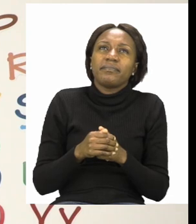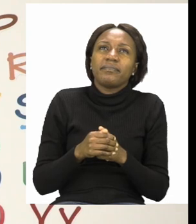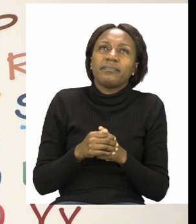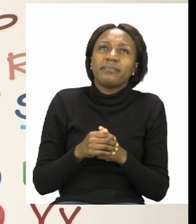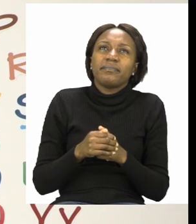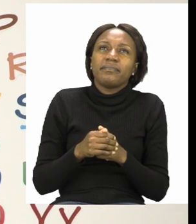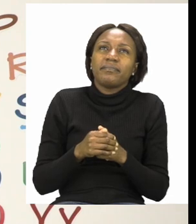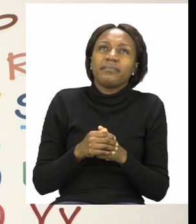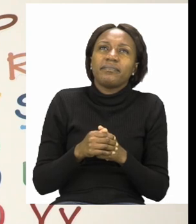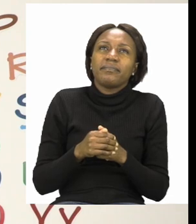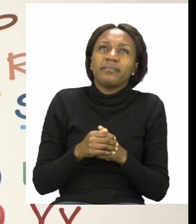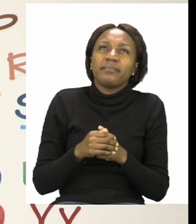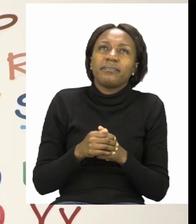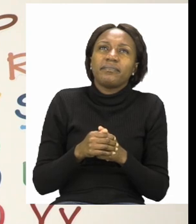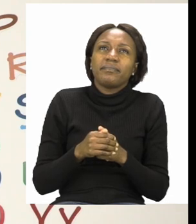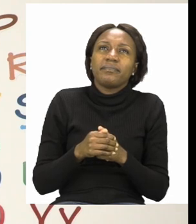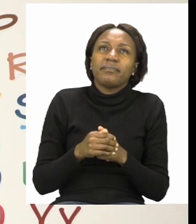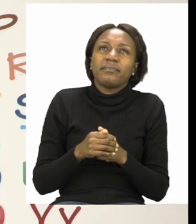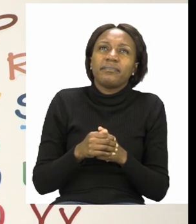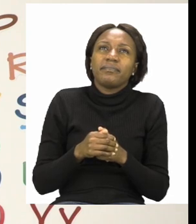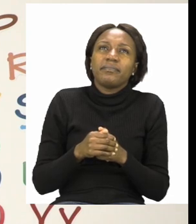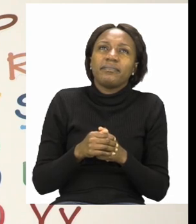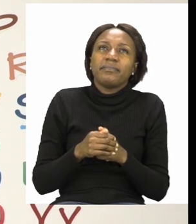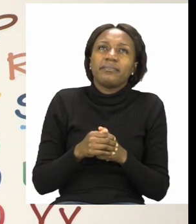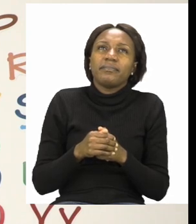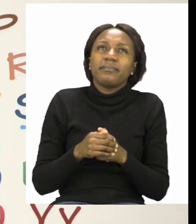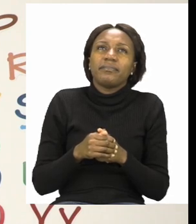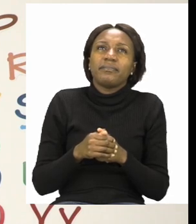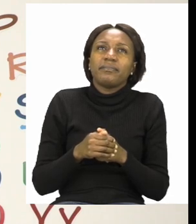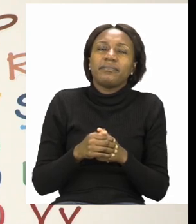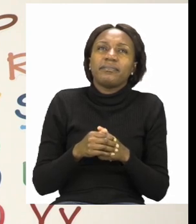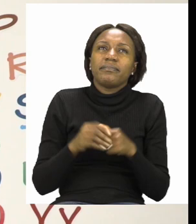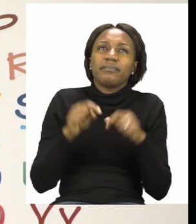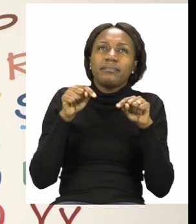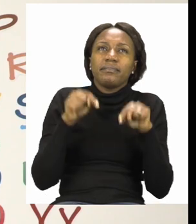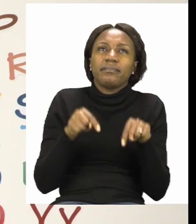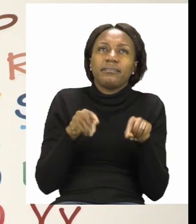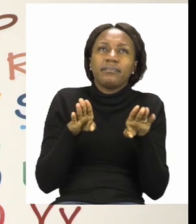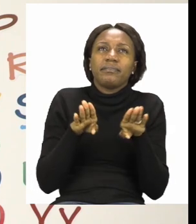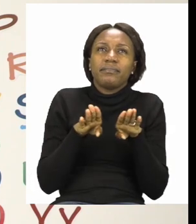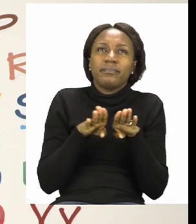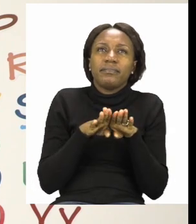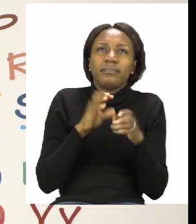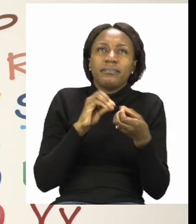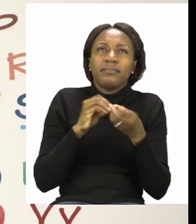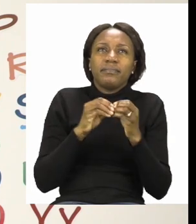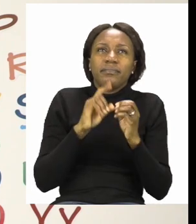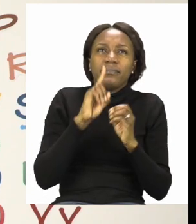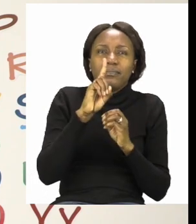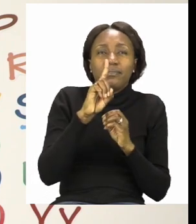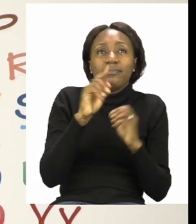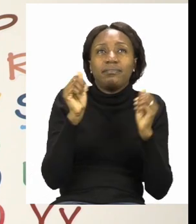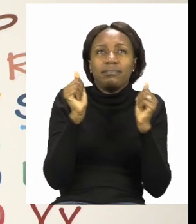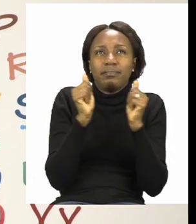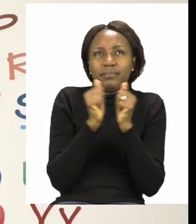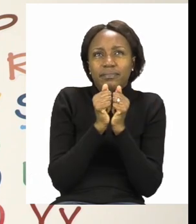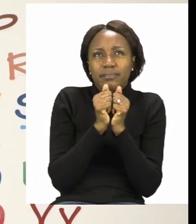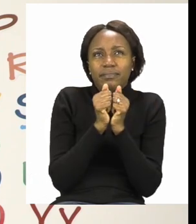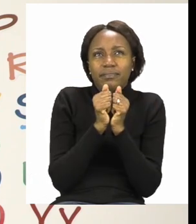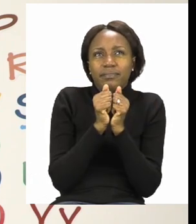difference and we're talking about mass, let's now try and do number one together. Number one has a